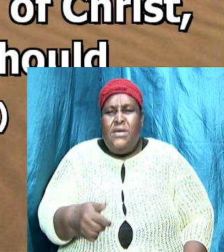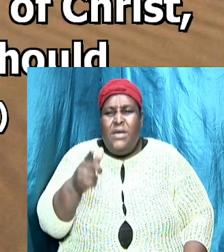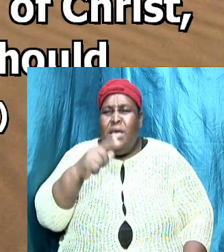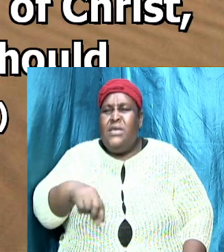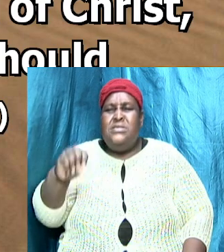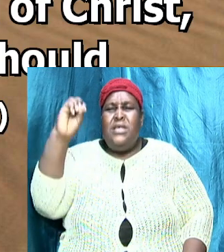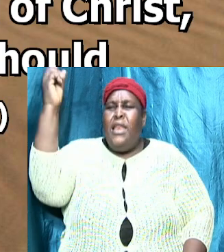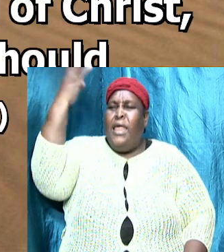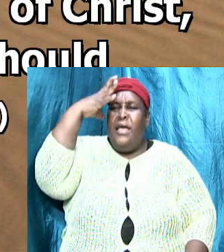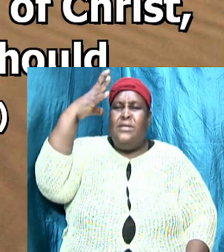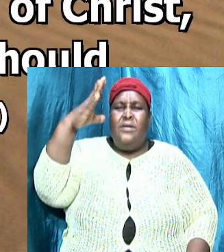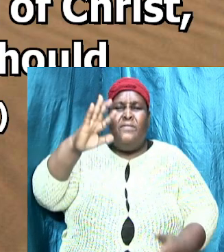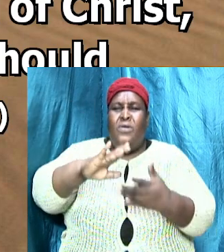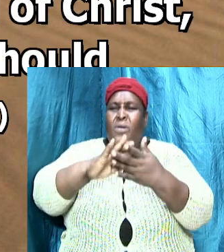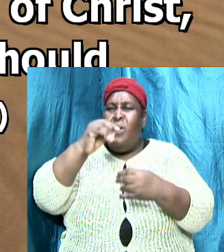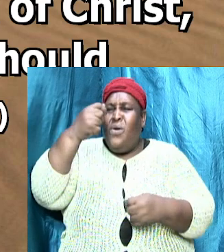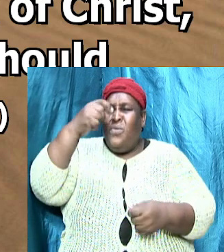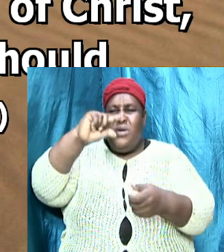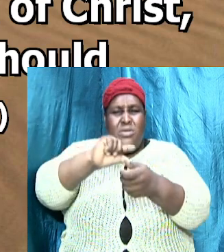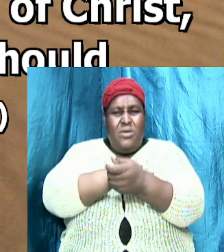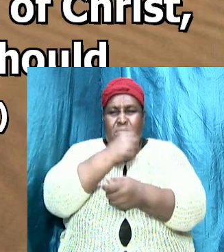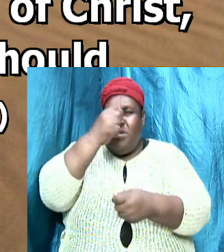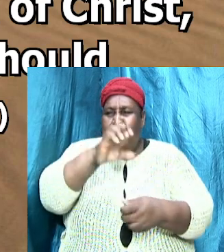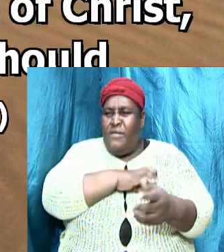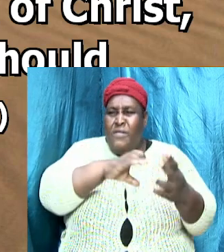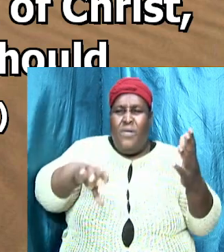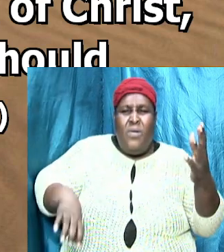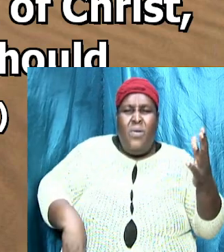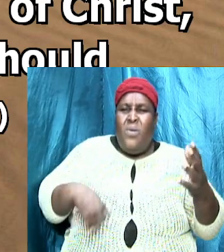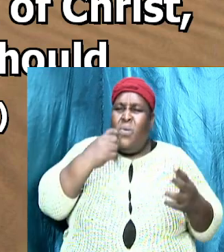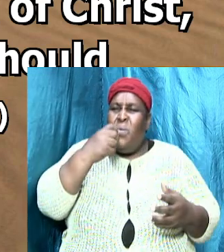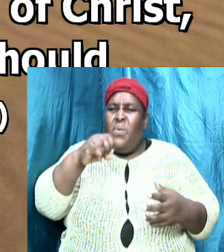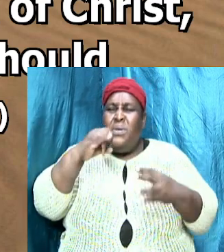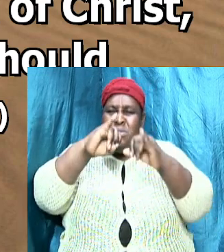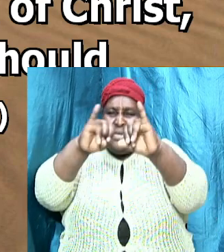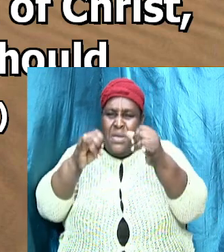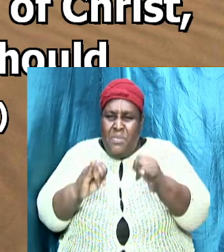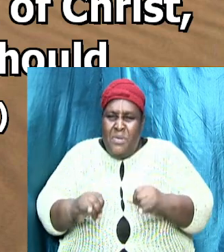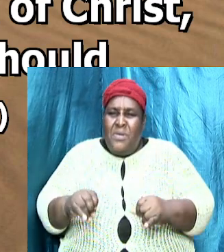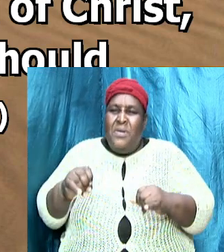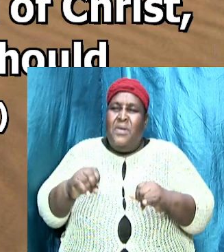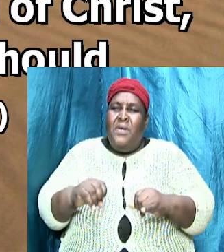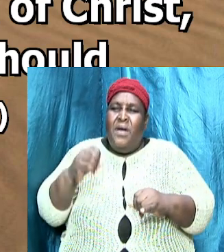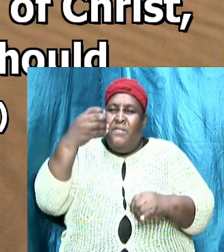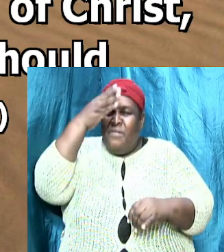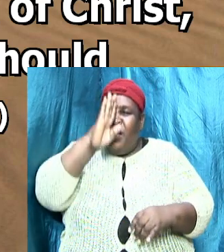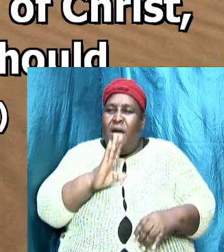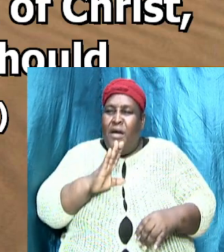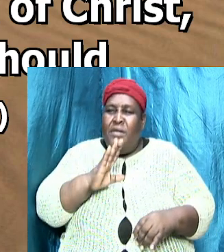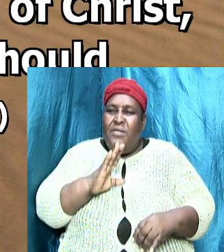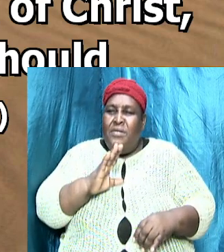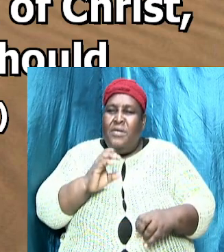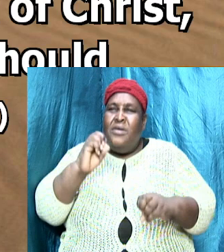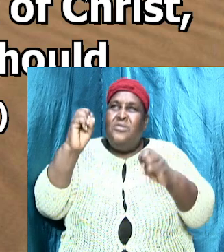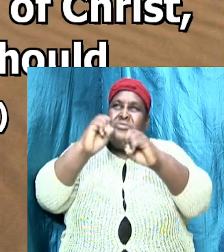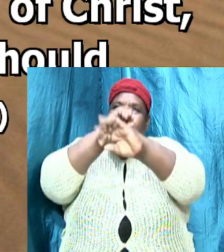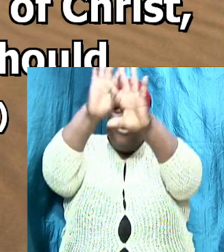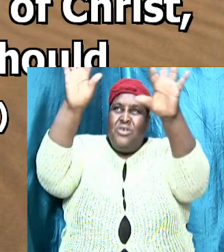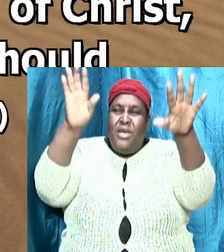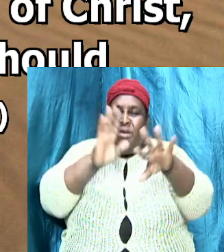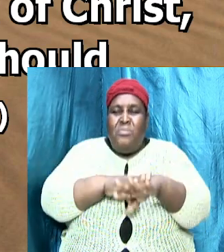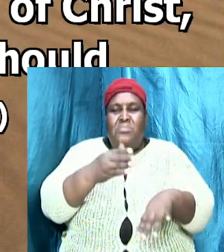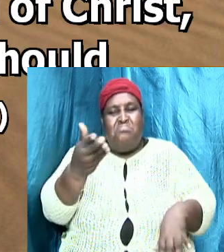light of the glorious gospel of Christ who is the image of God should shine unto them